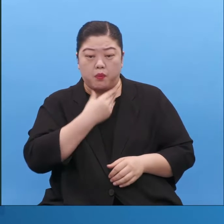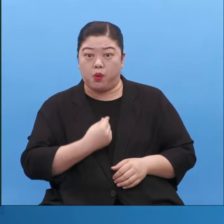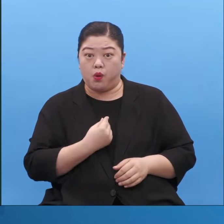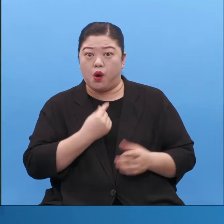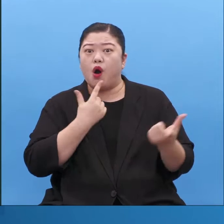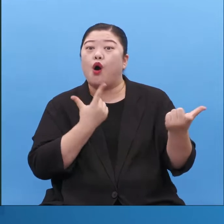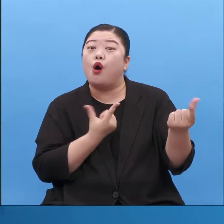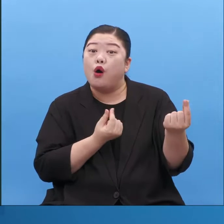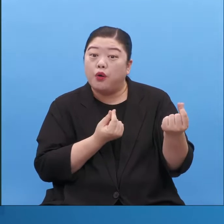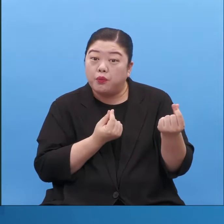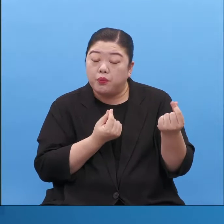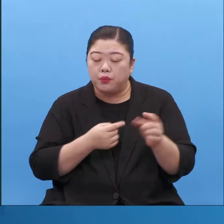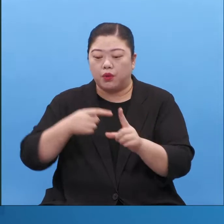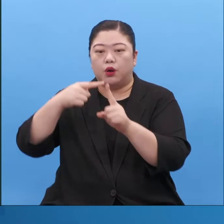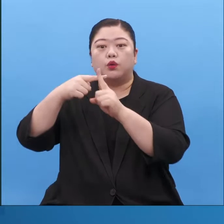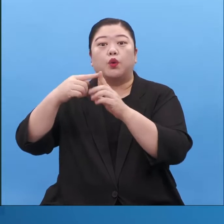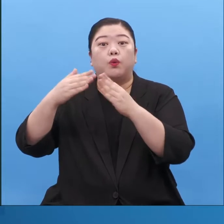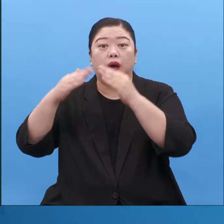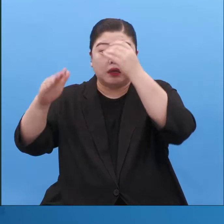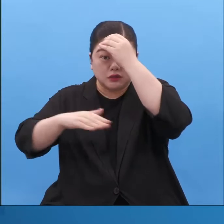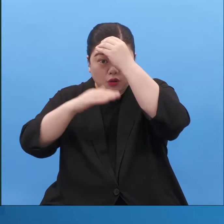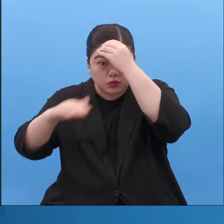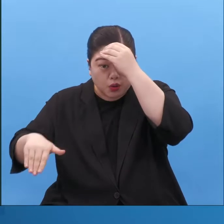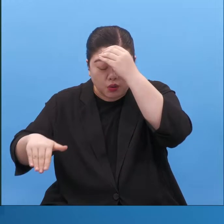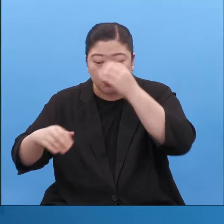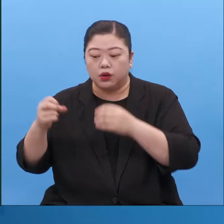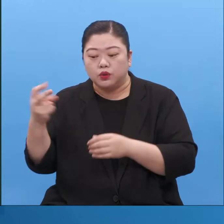and the other people in your church must live for you to live